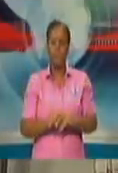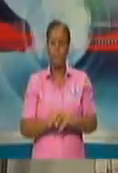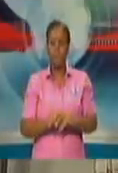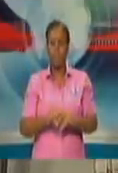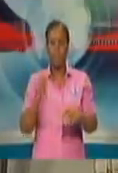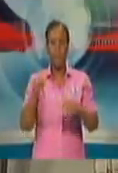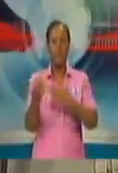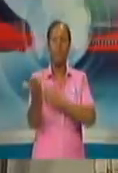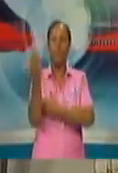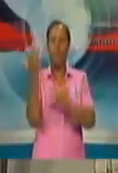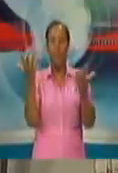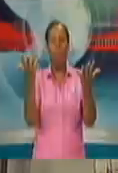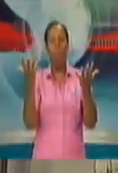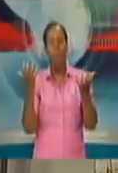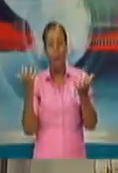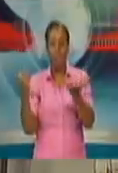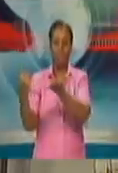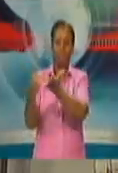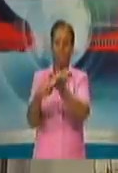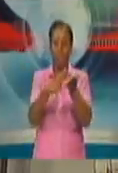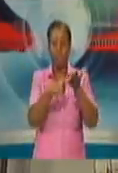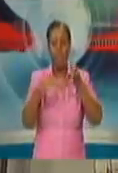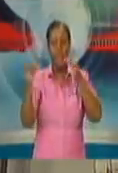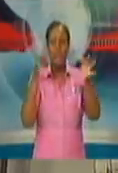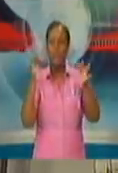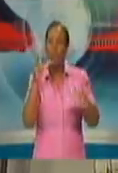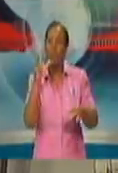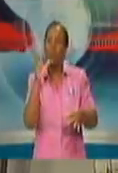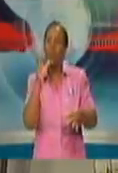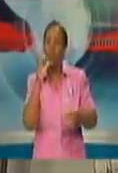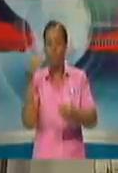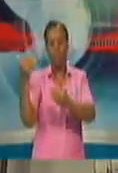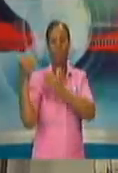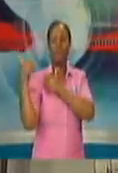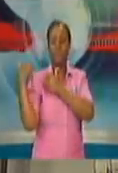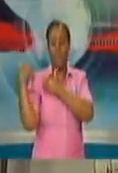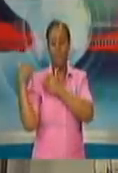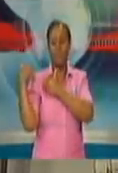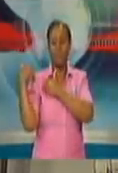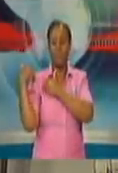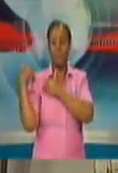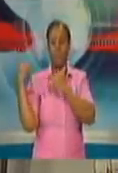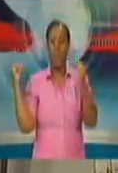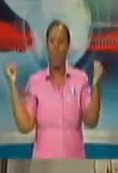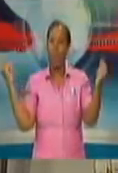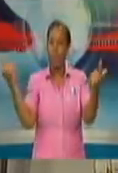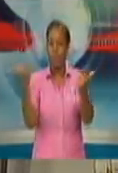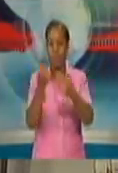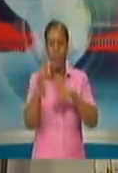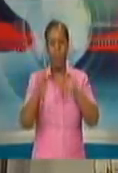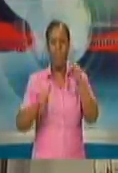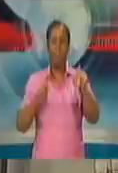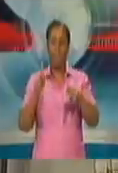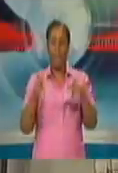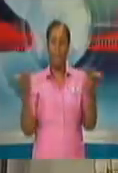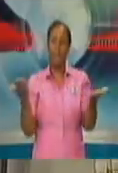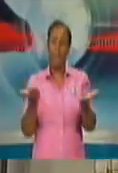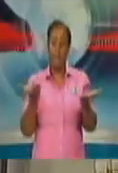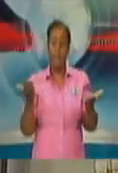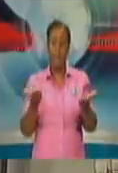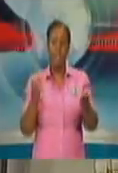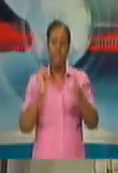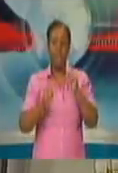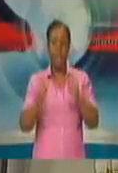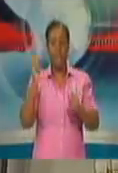responsibility now of 1.4 million people. The individual